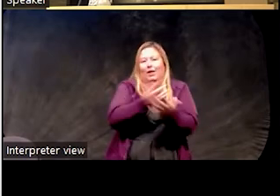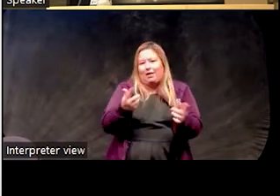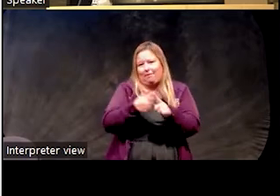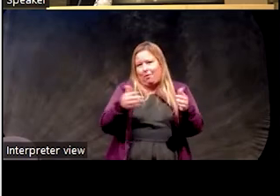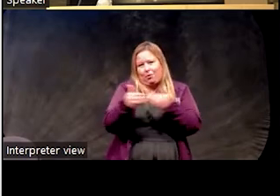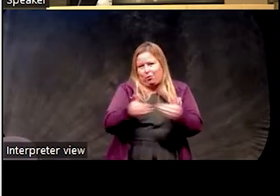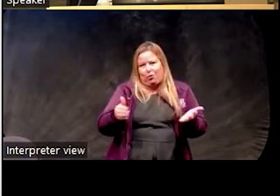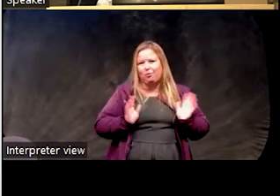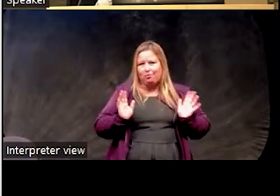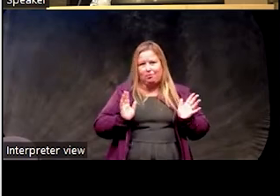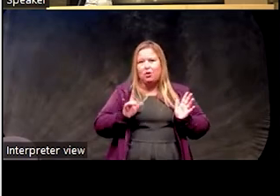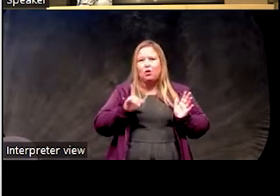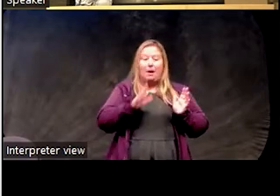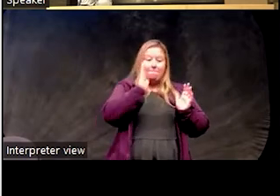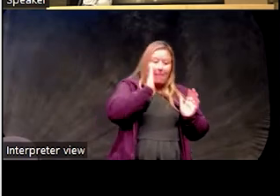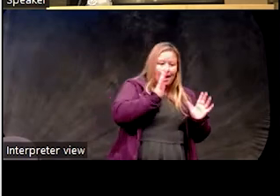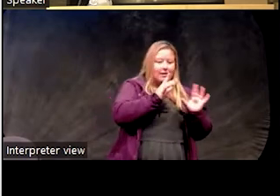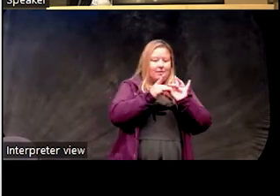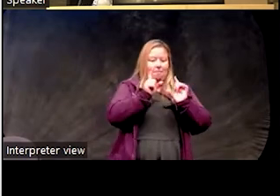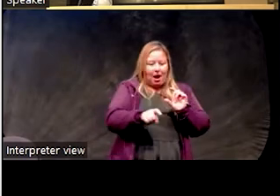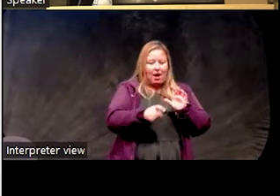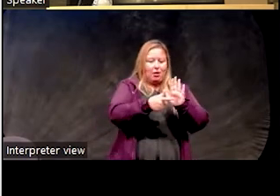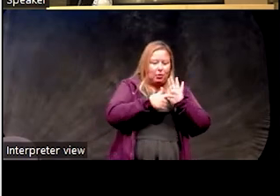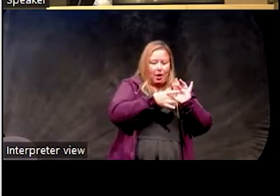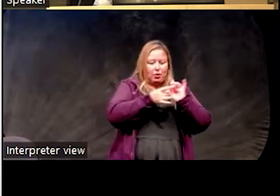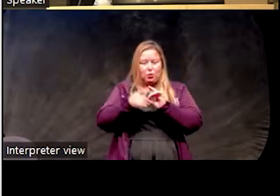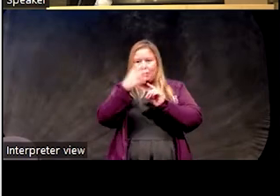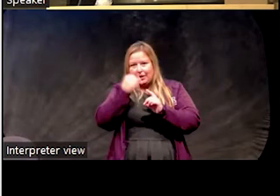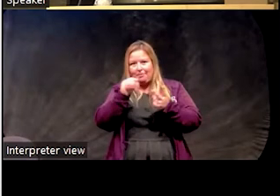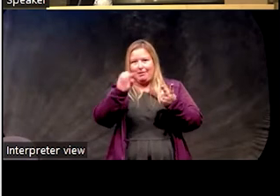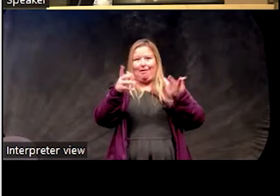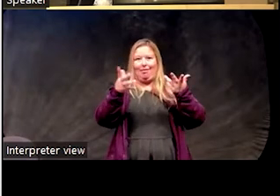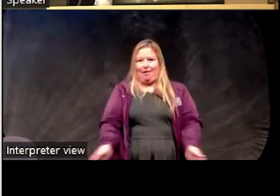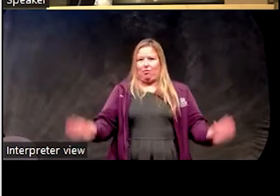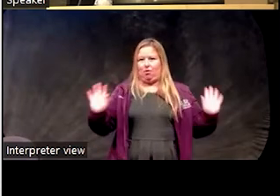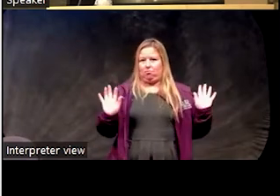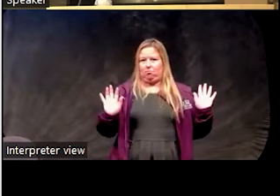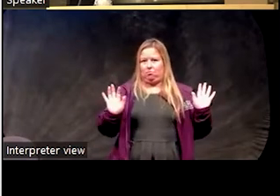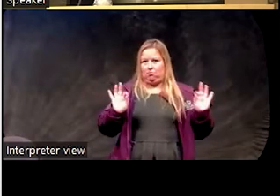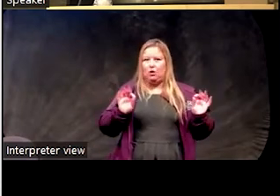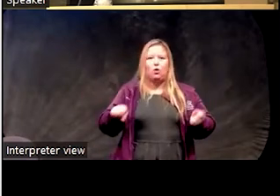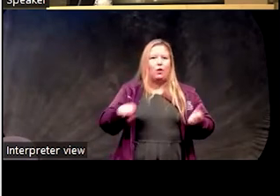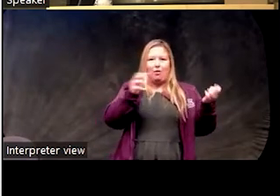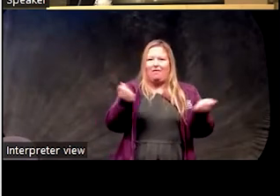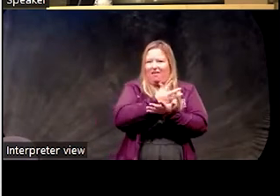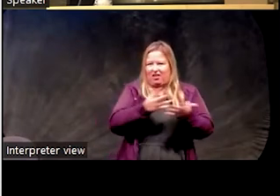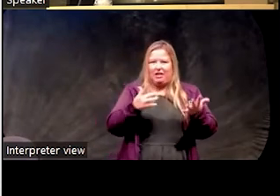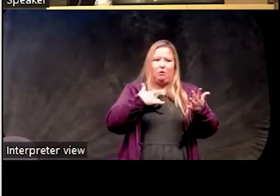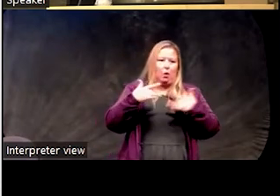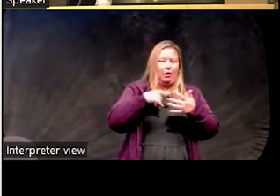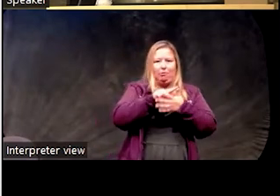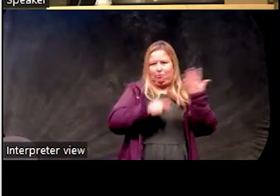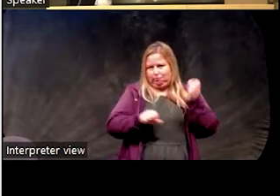Because we want them just to associate the bed with sleep and intimate activities. So get rid of thinking, get rid of worrying,